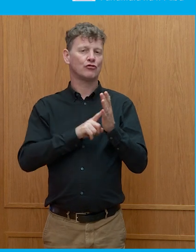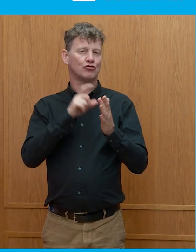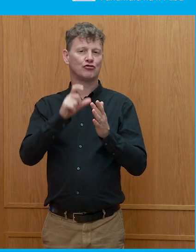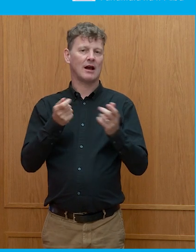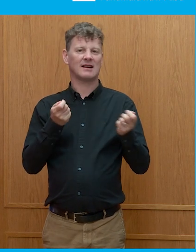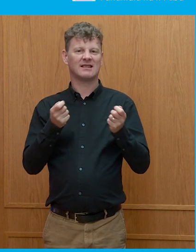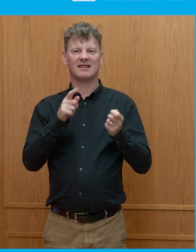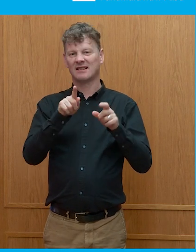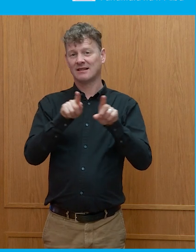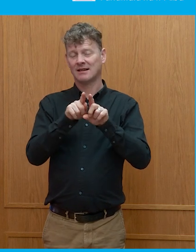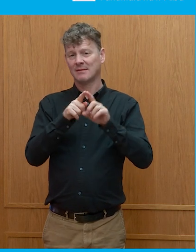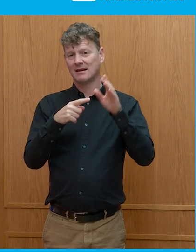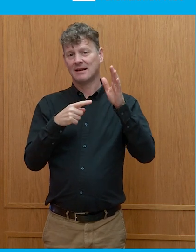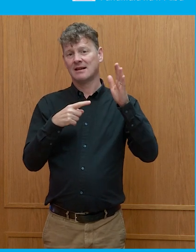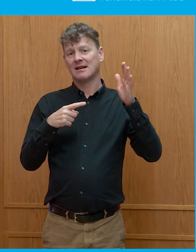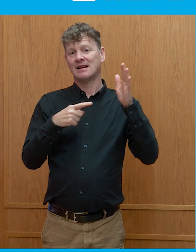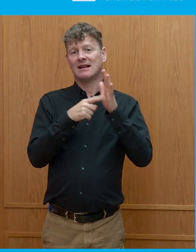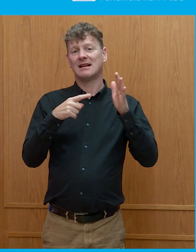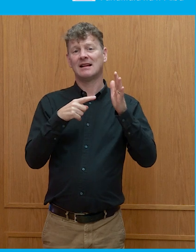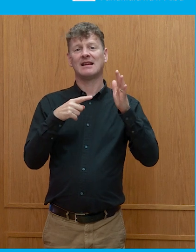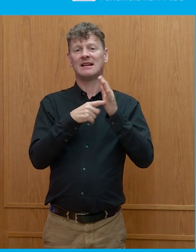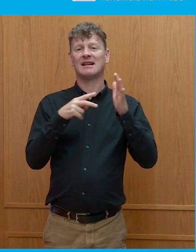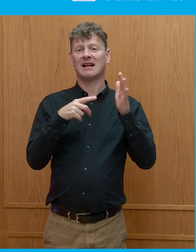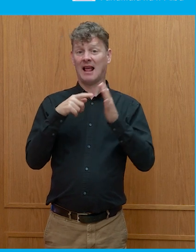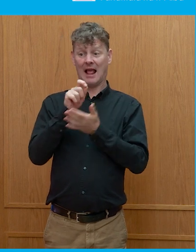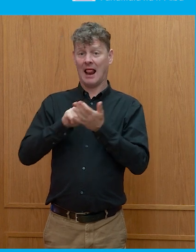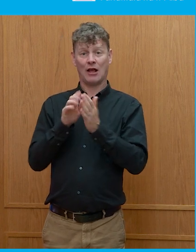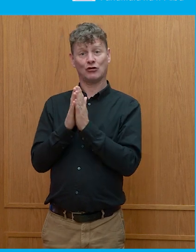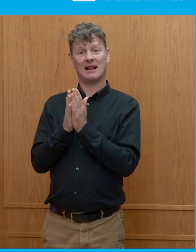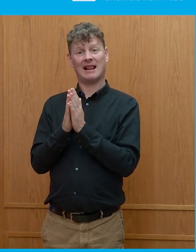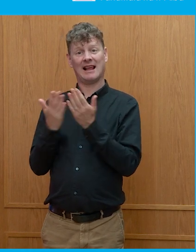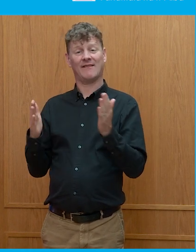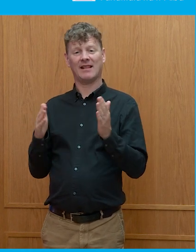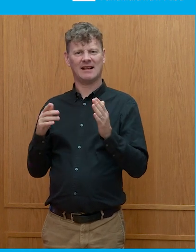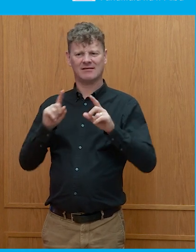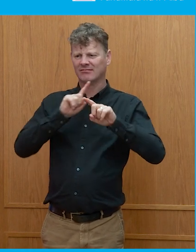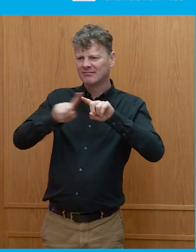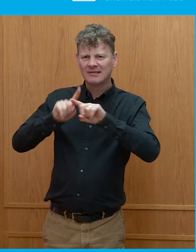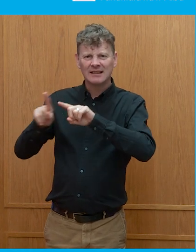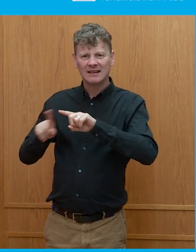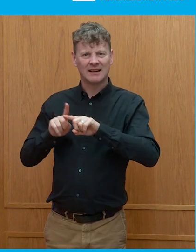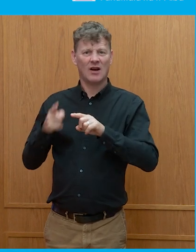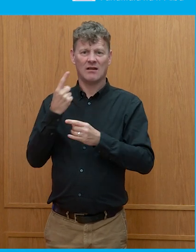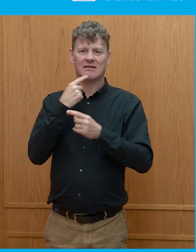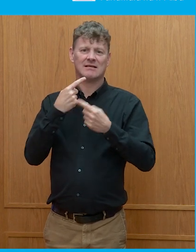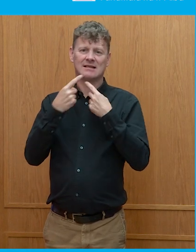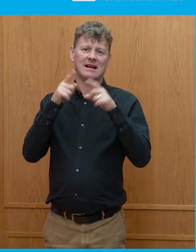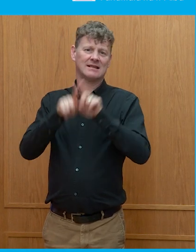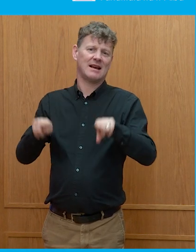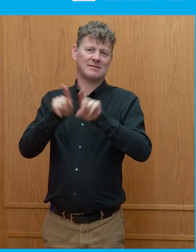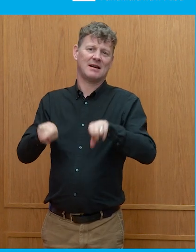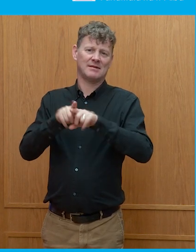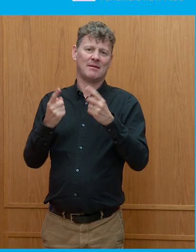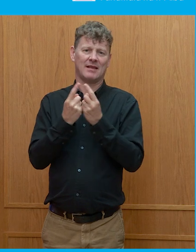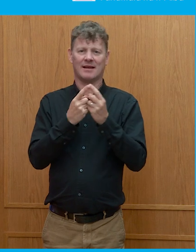news, there's more of it, but it says less. And I kind of feel that with election leaflets. They're all different shapes and sizes, but they only see the same thing. I did a